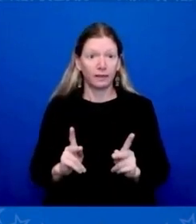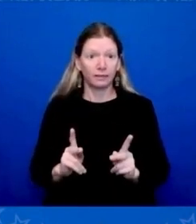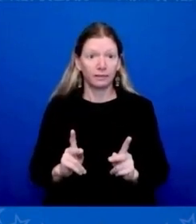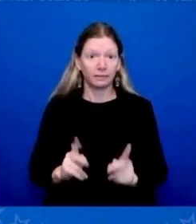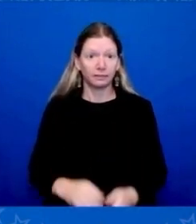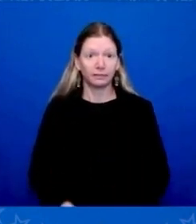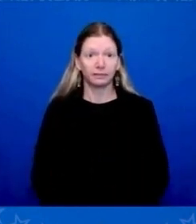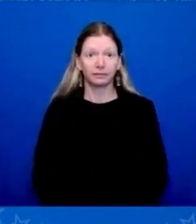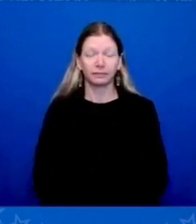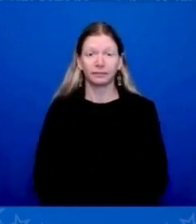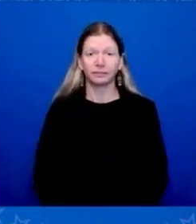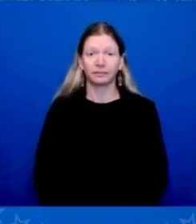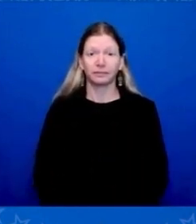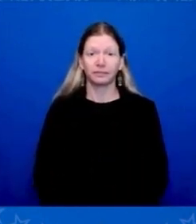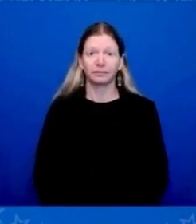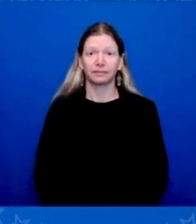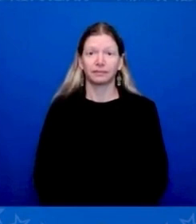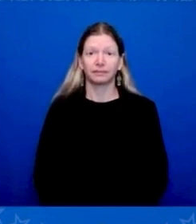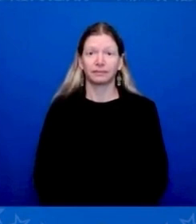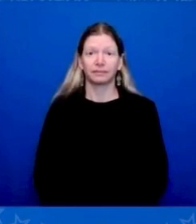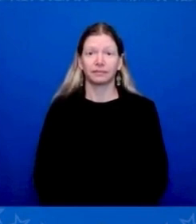BBC. Laura?